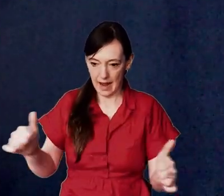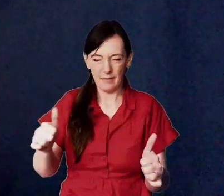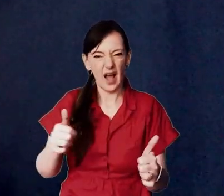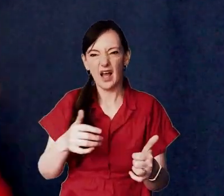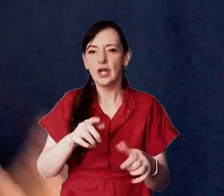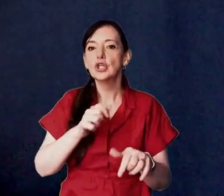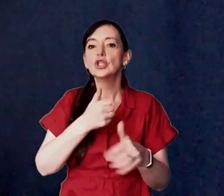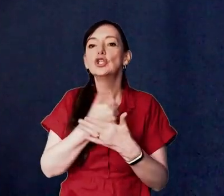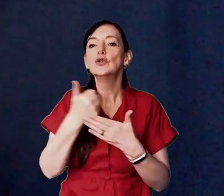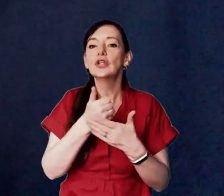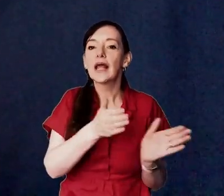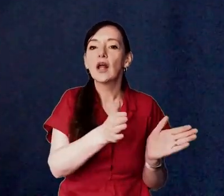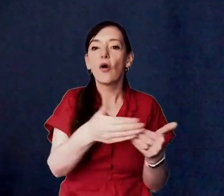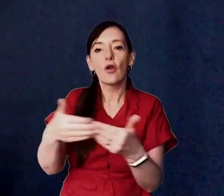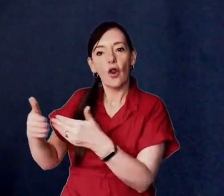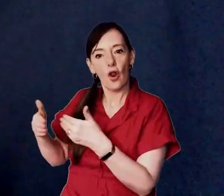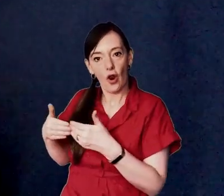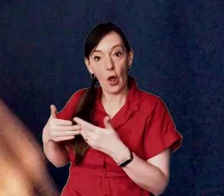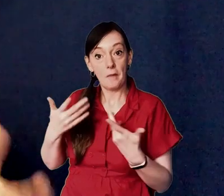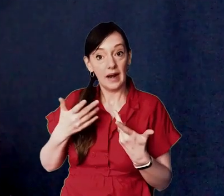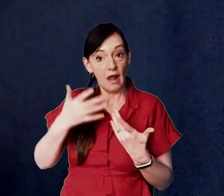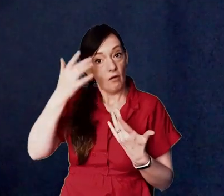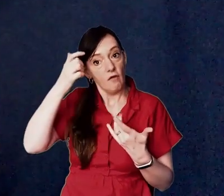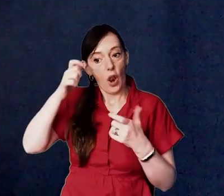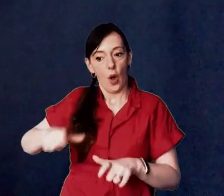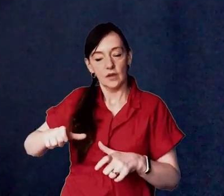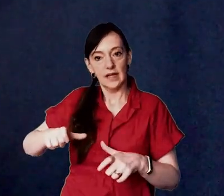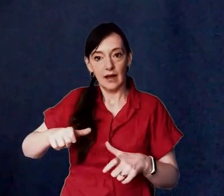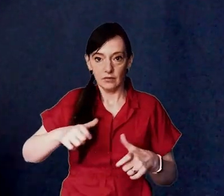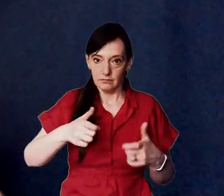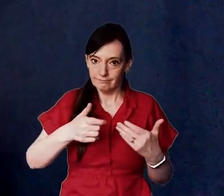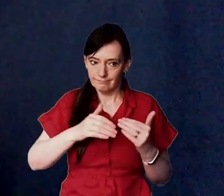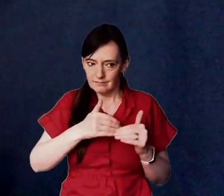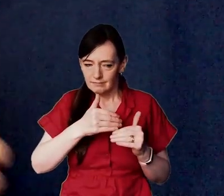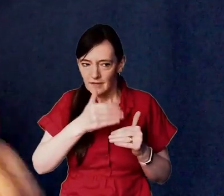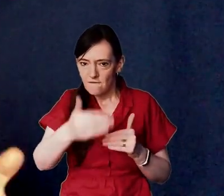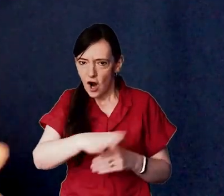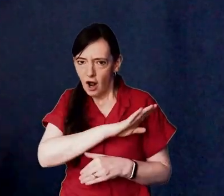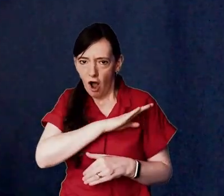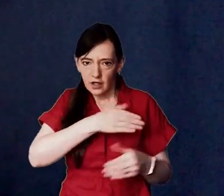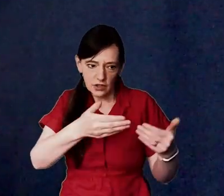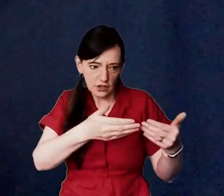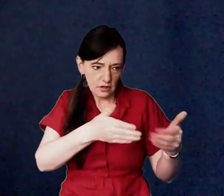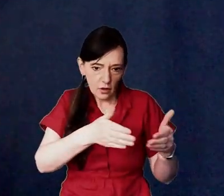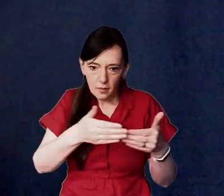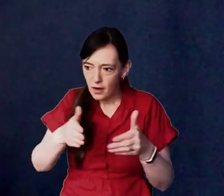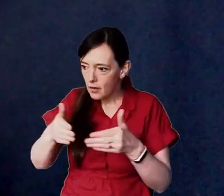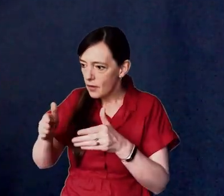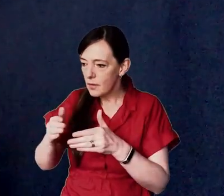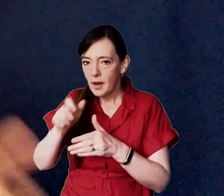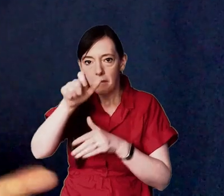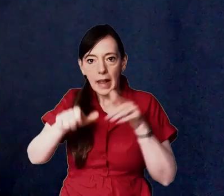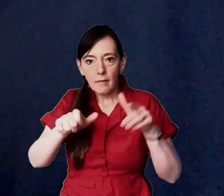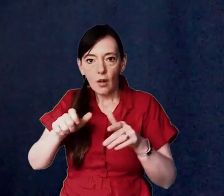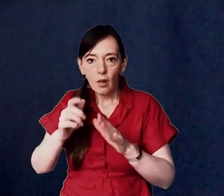don't see them but actually since lockdown we've noticed we've seen people more people appear more than their front gardens more often more people are